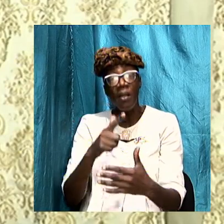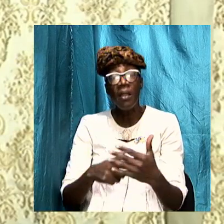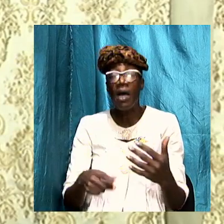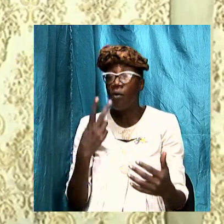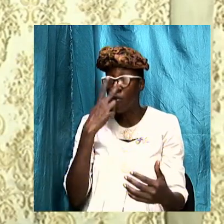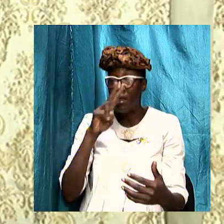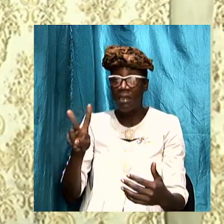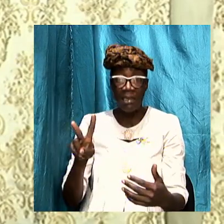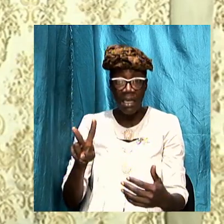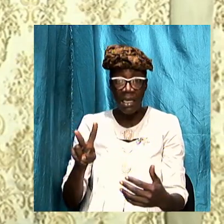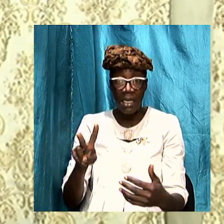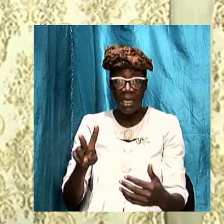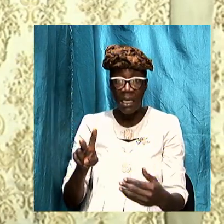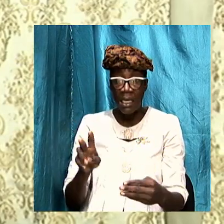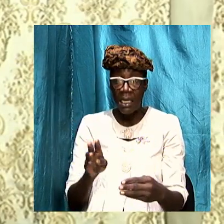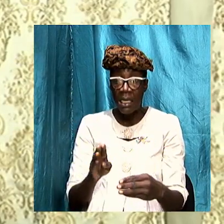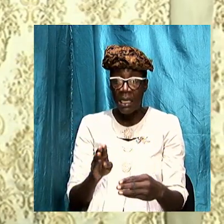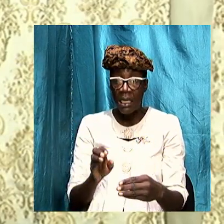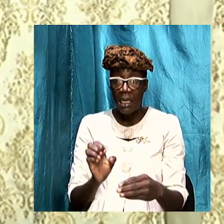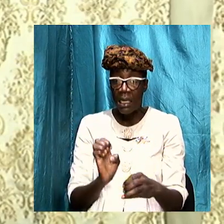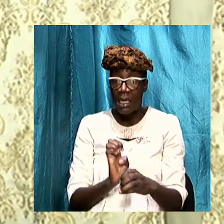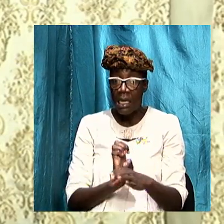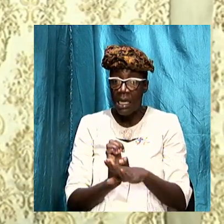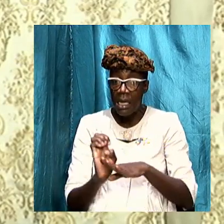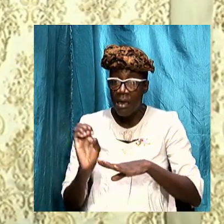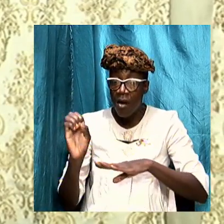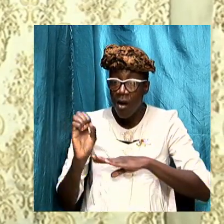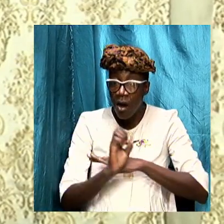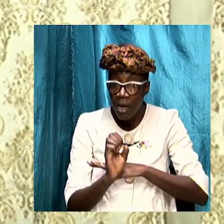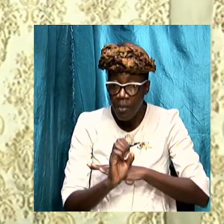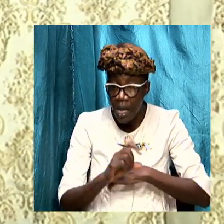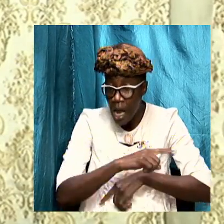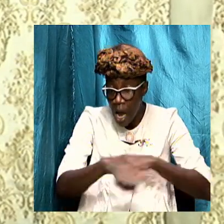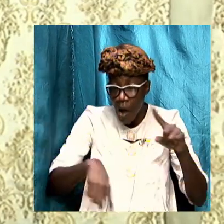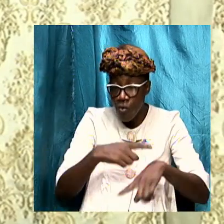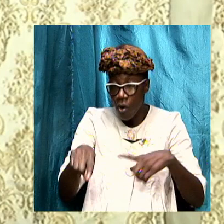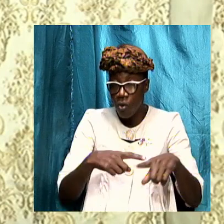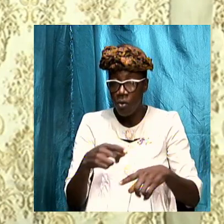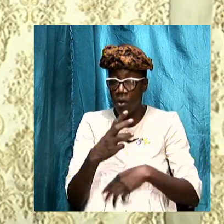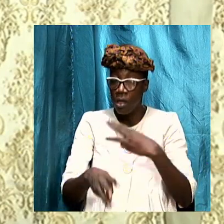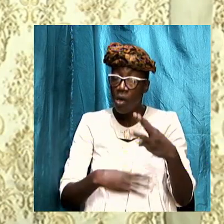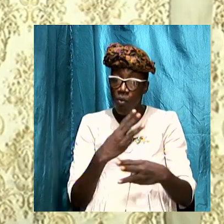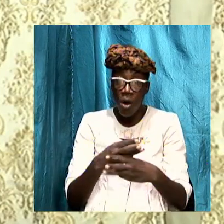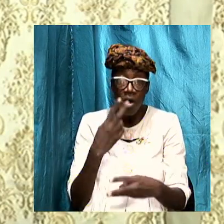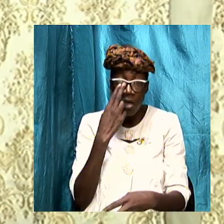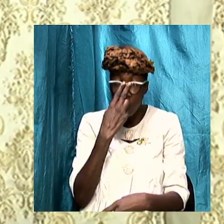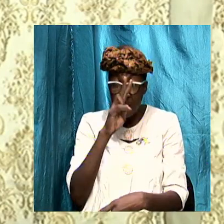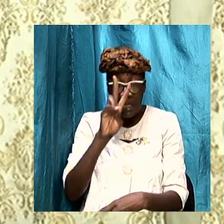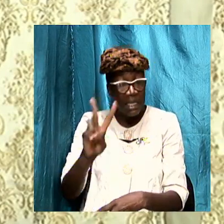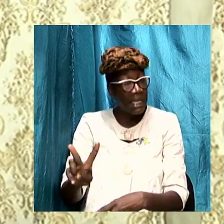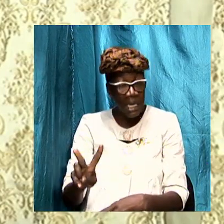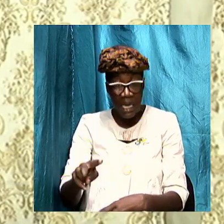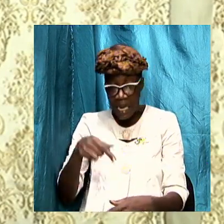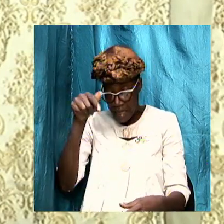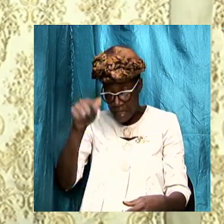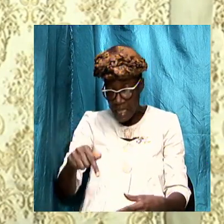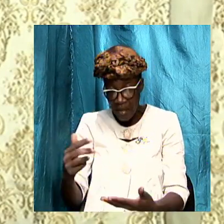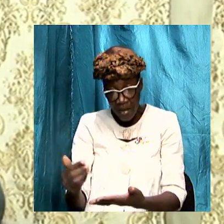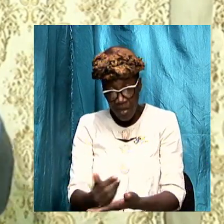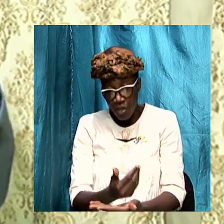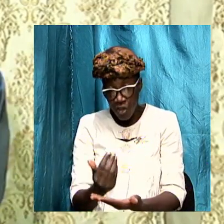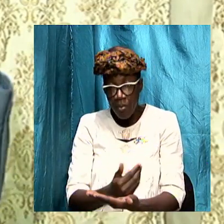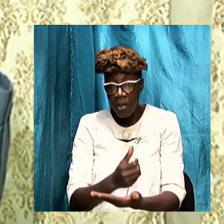economies around the world it is known and it was shown that this was something on the agenda